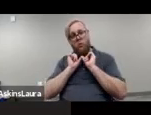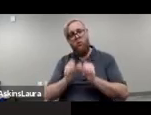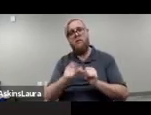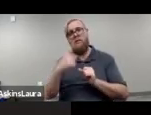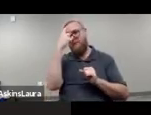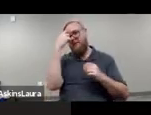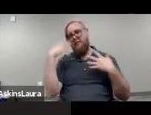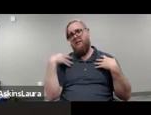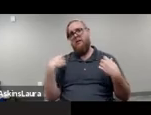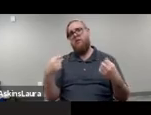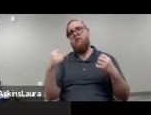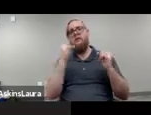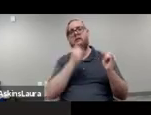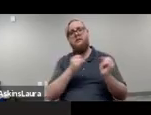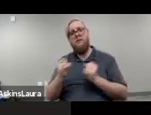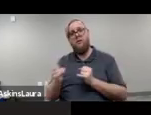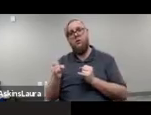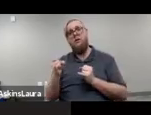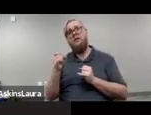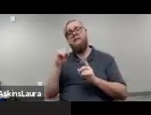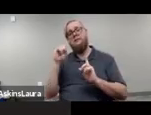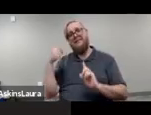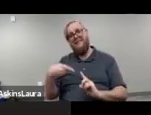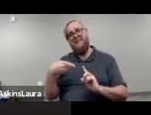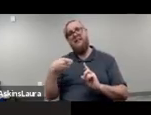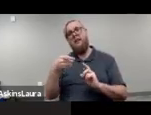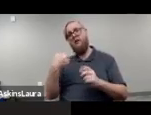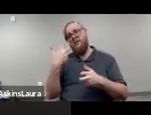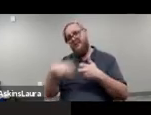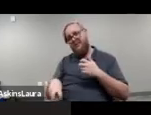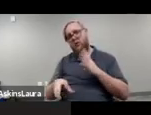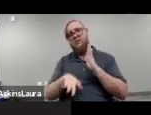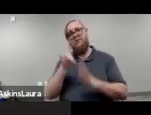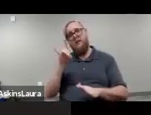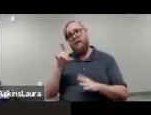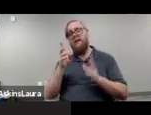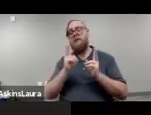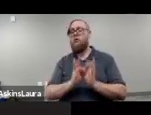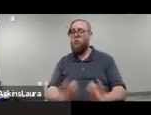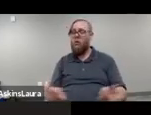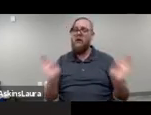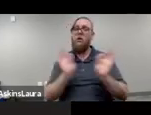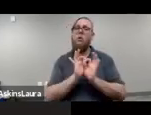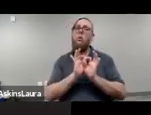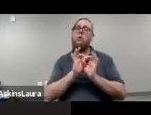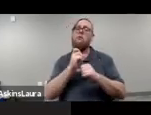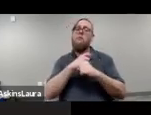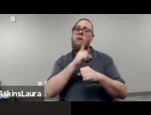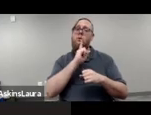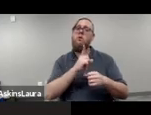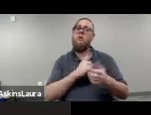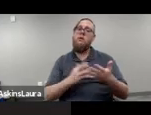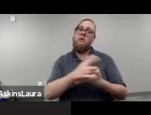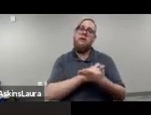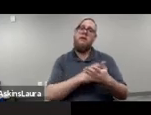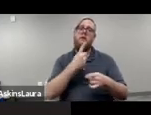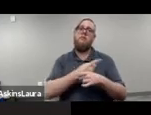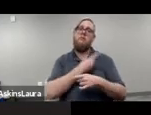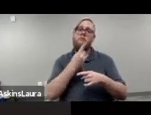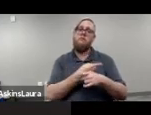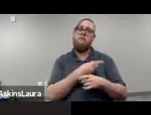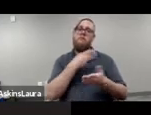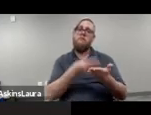conditions, especially those who are difficult to find, is critical to secure the necessary federal funding